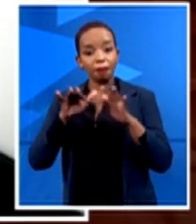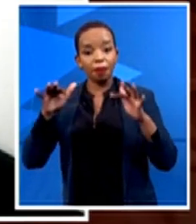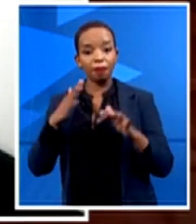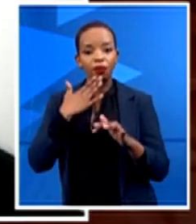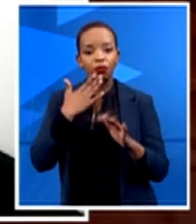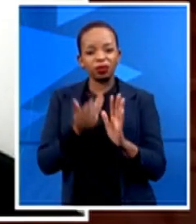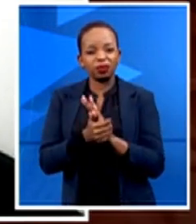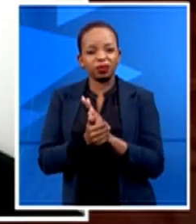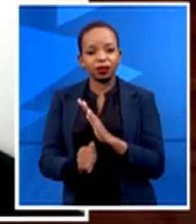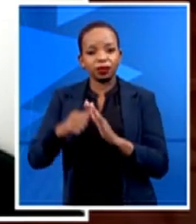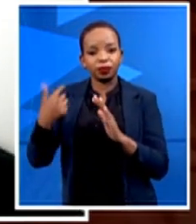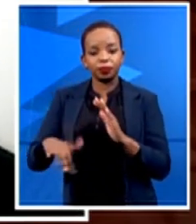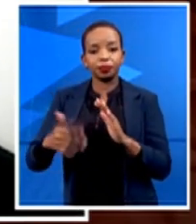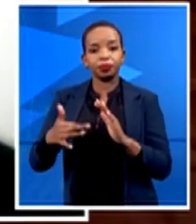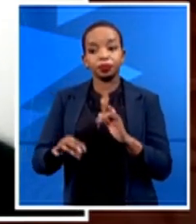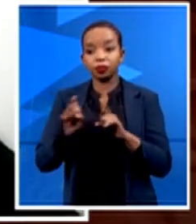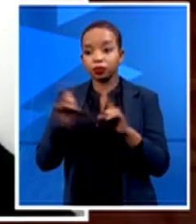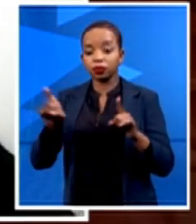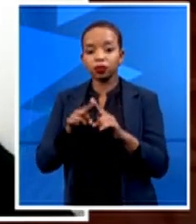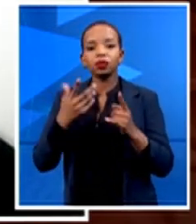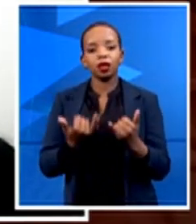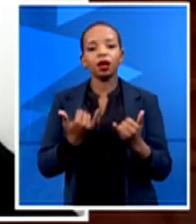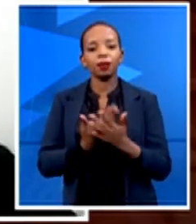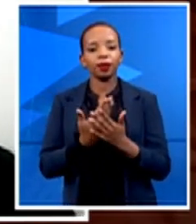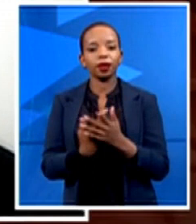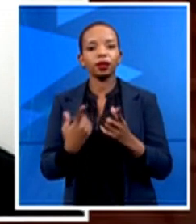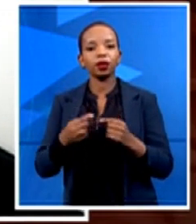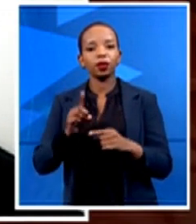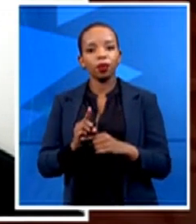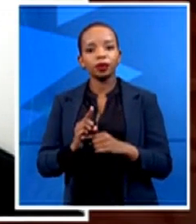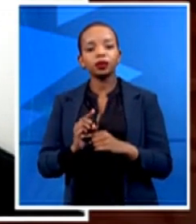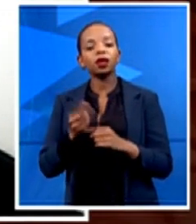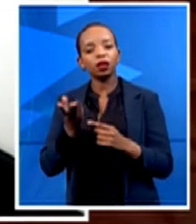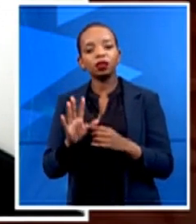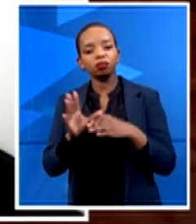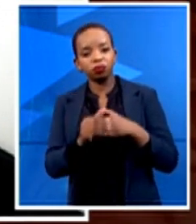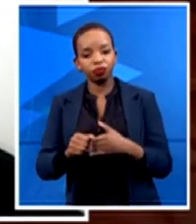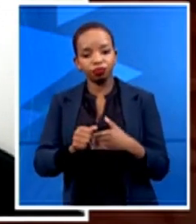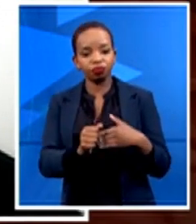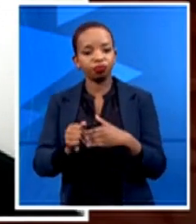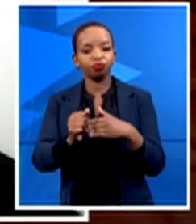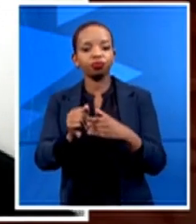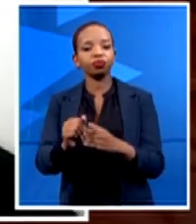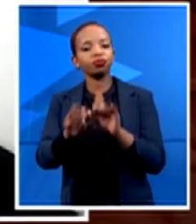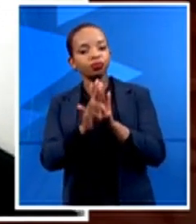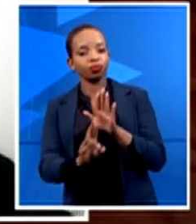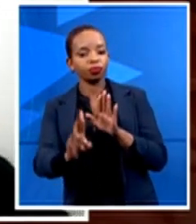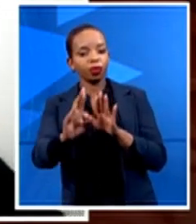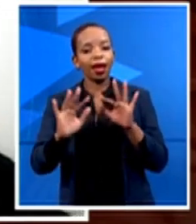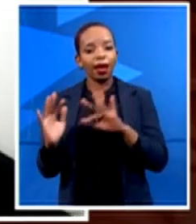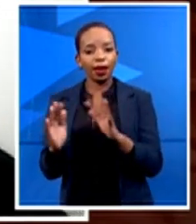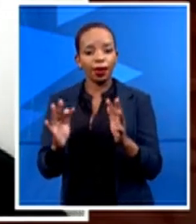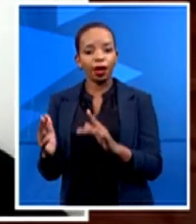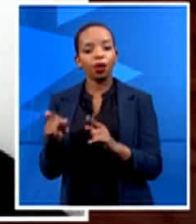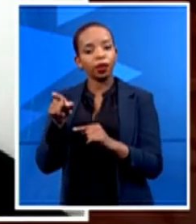and, most importantly, be the champions, if not ambassadors, of how this technology can be applied. Remember,